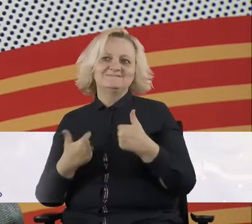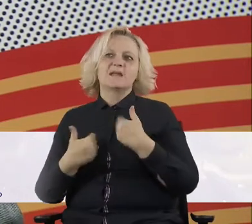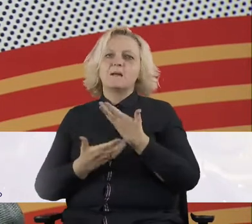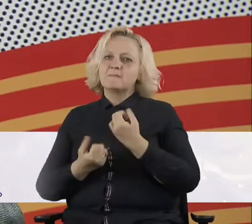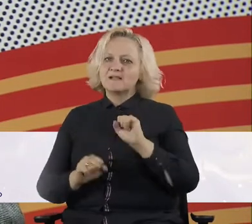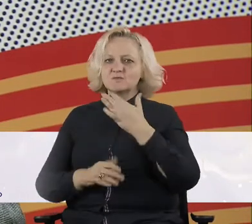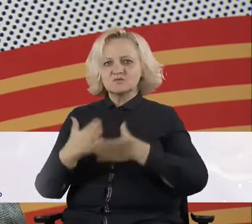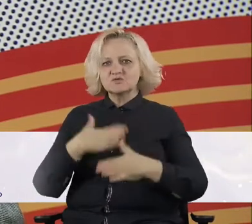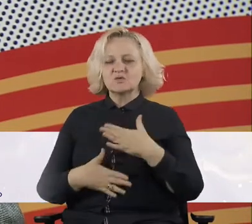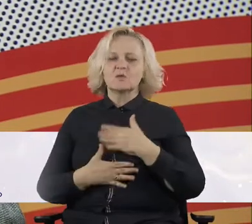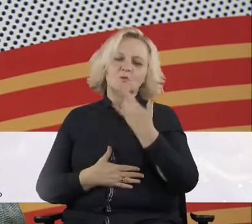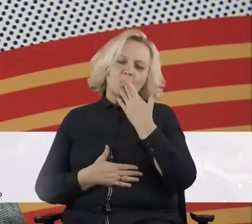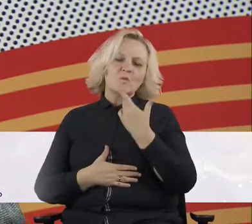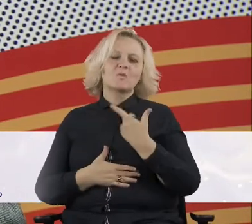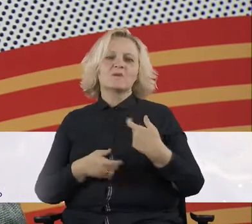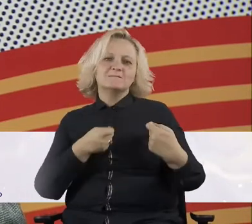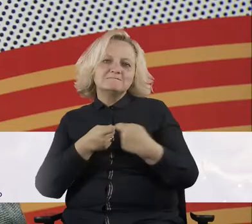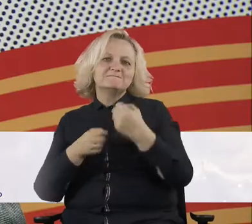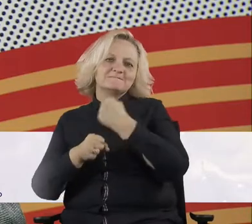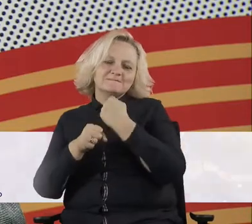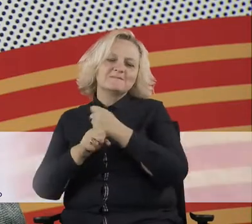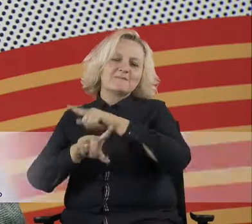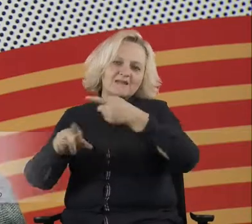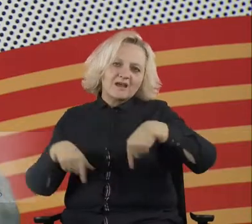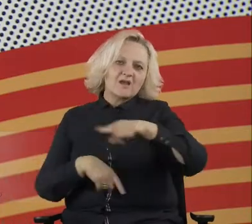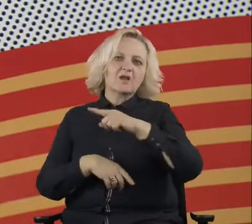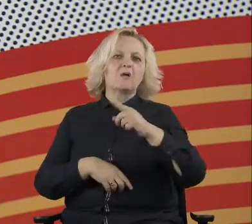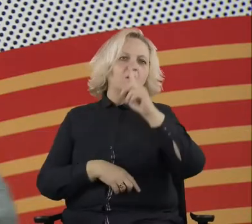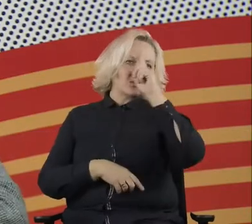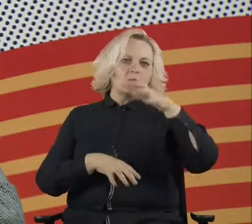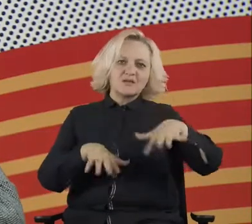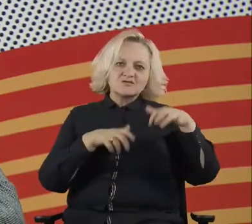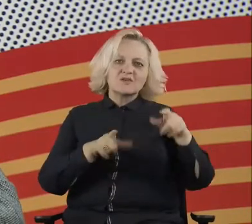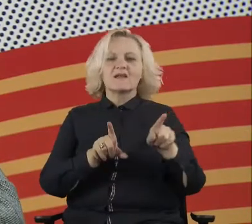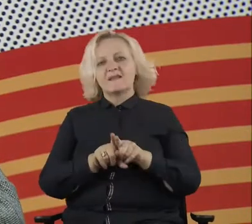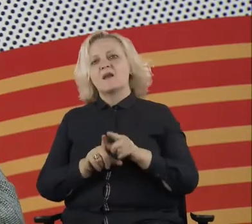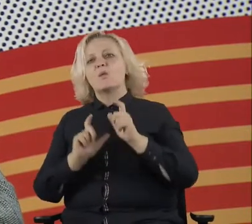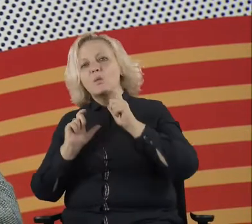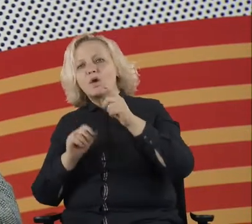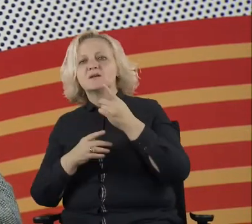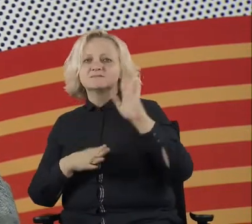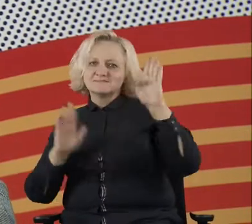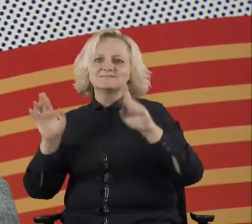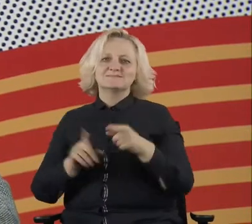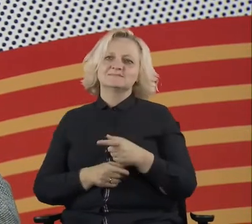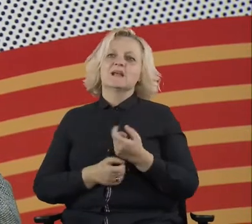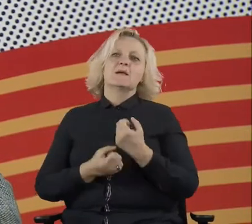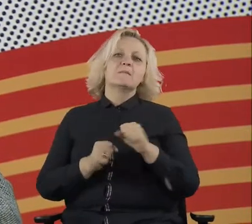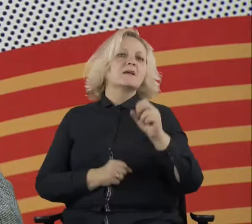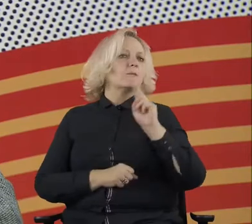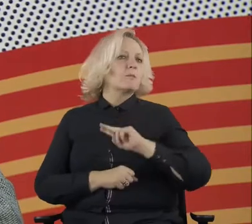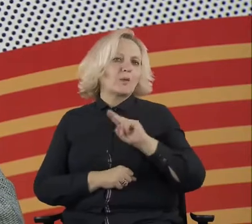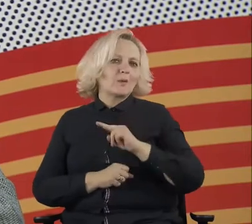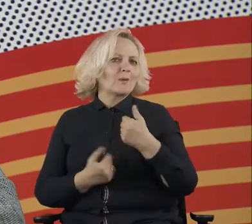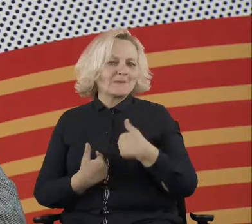participating in the debate. So thanks for it. And I have to say that I'm really enjoying the, the conversation we're having with the other